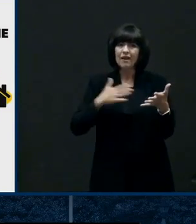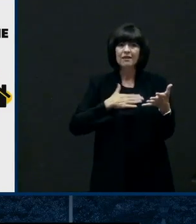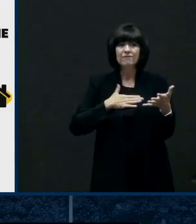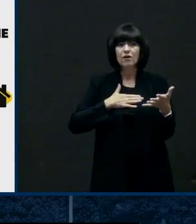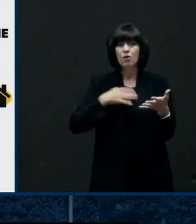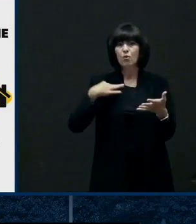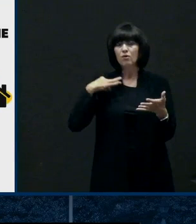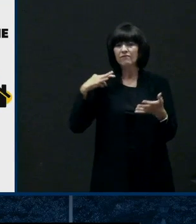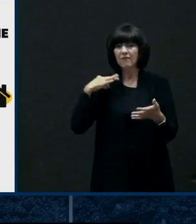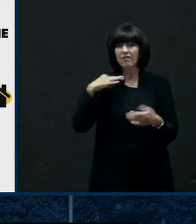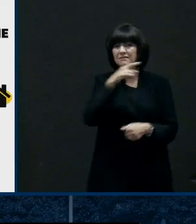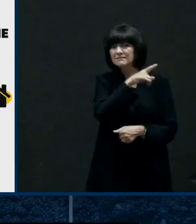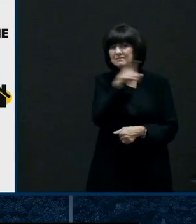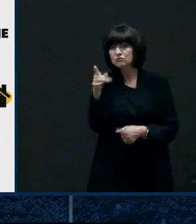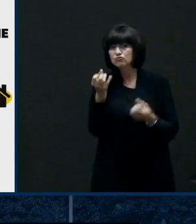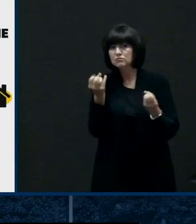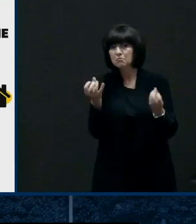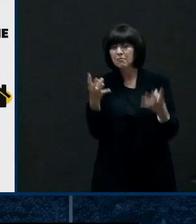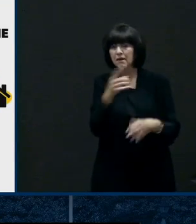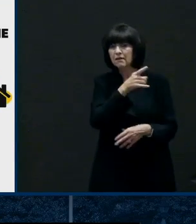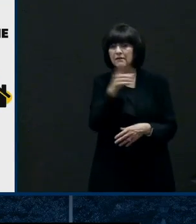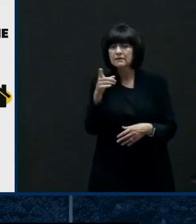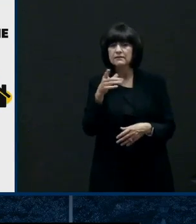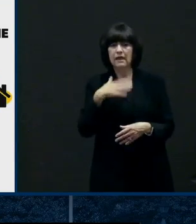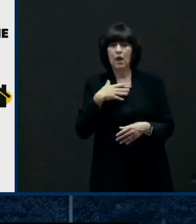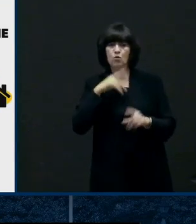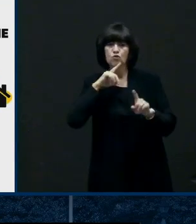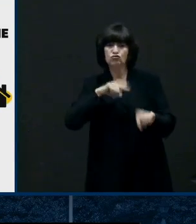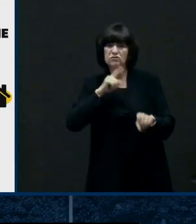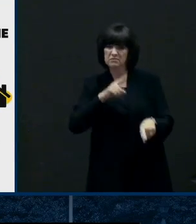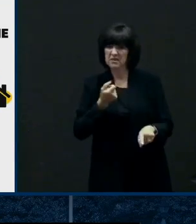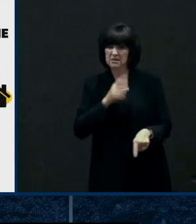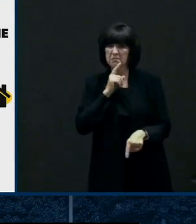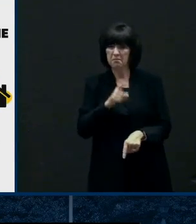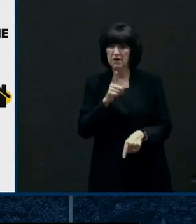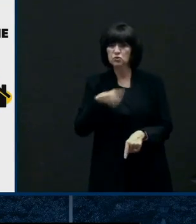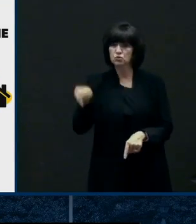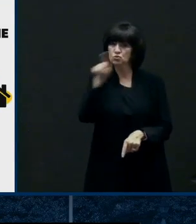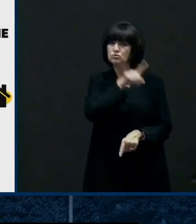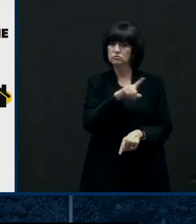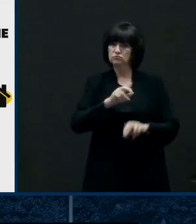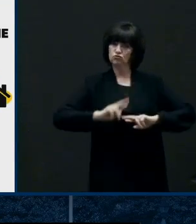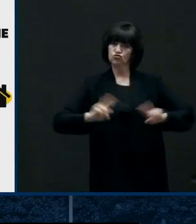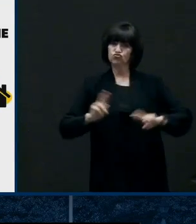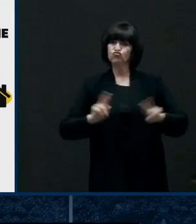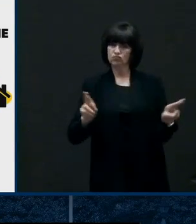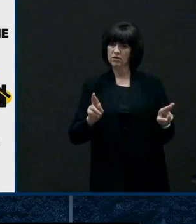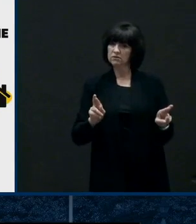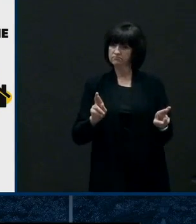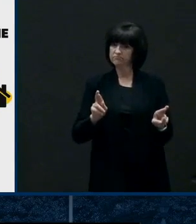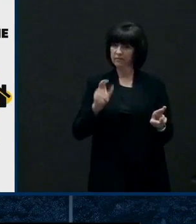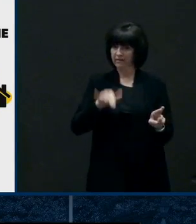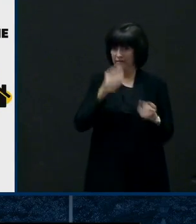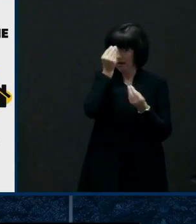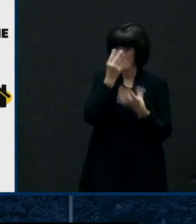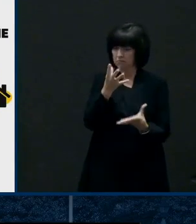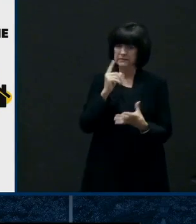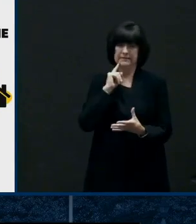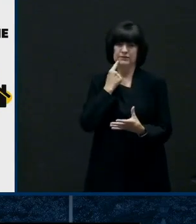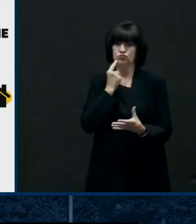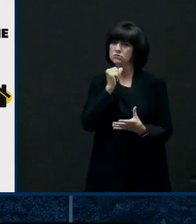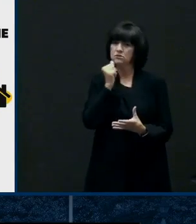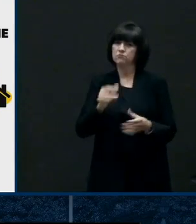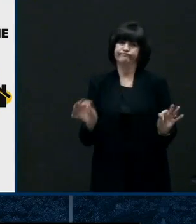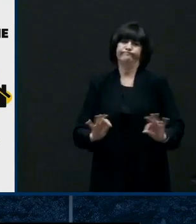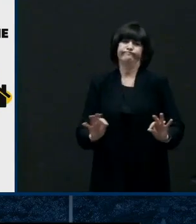out there and the responders. And, you know, we need to make sure everybody takes this stuff seriously. So, sir, back to you. Thank you, AJ.